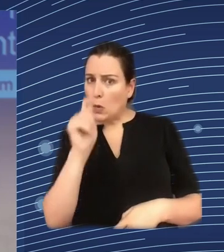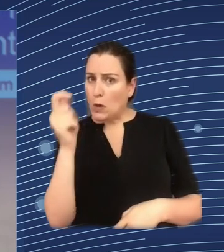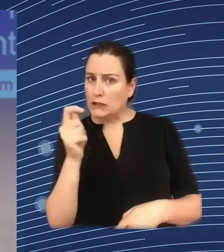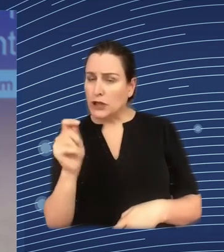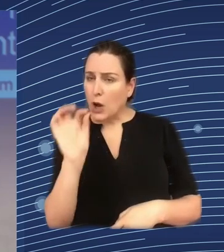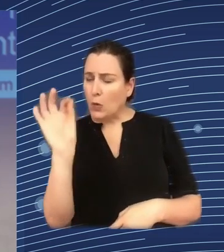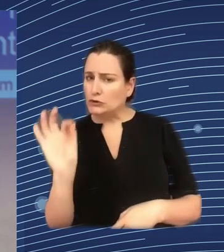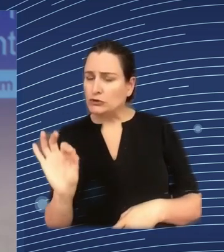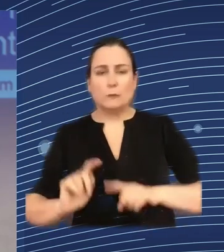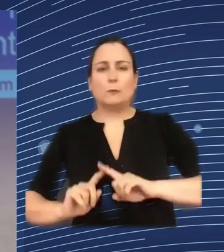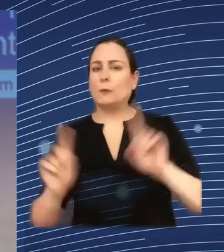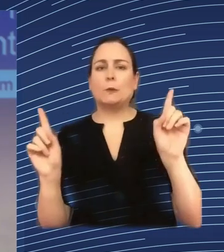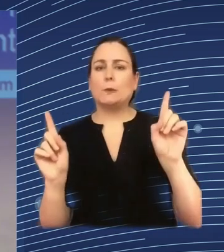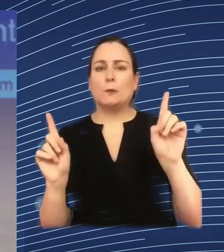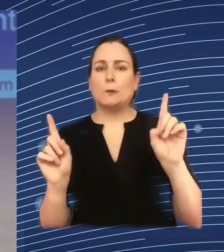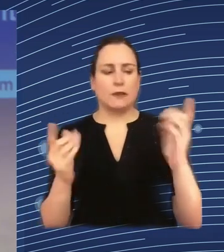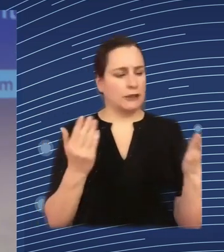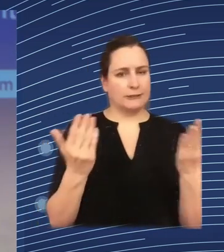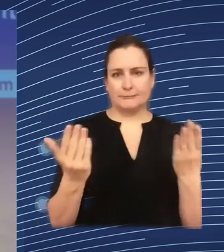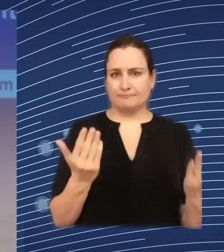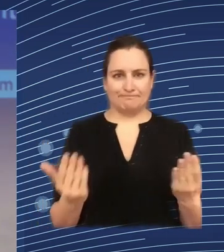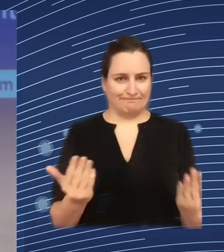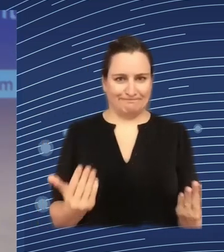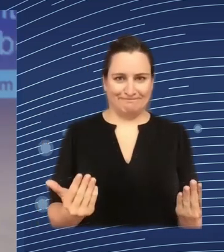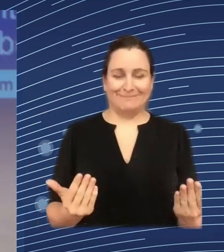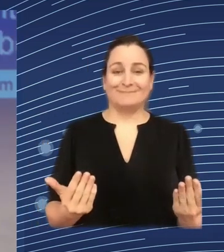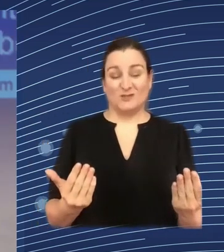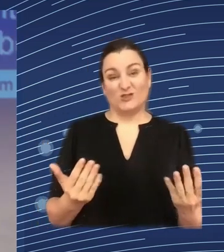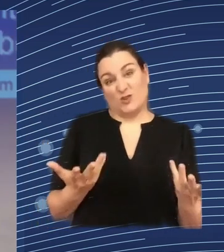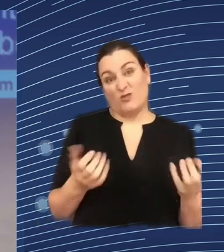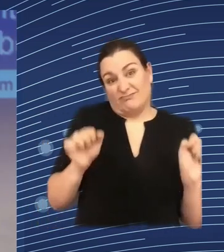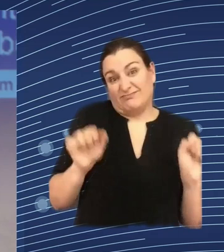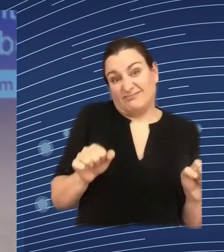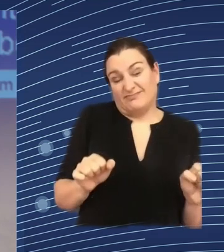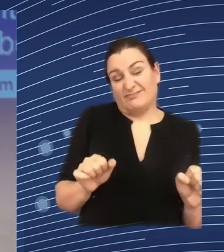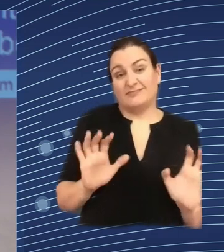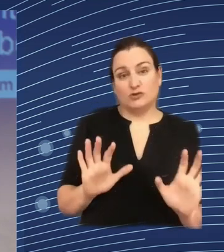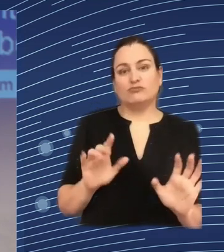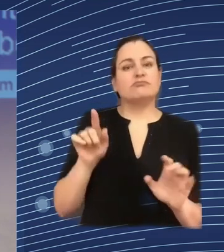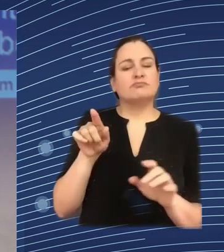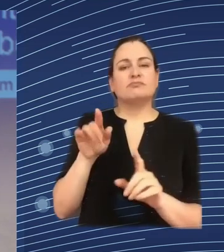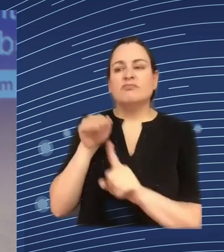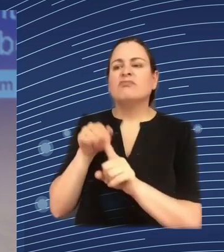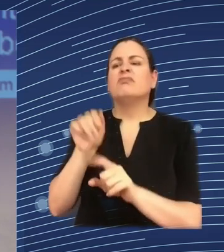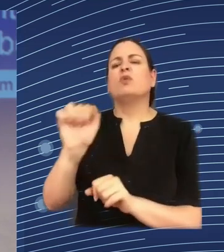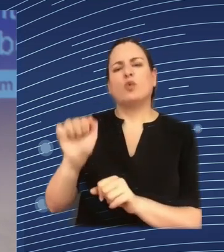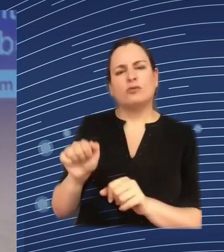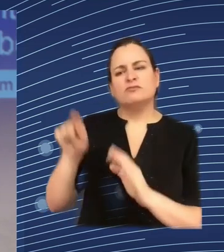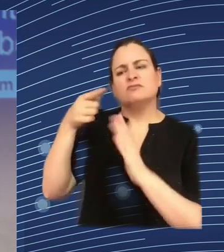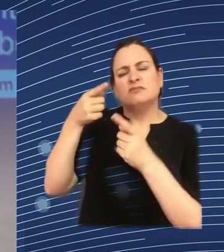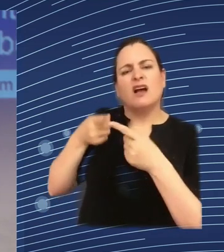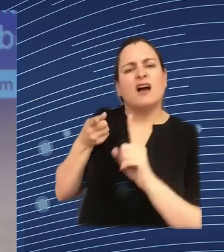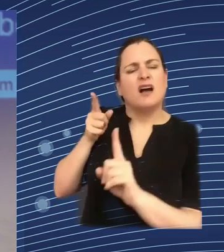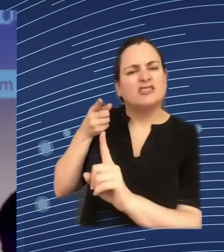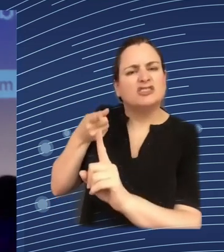may be carried out only what is actually necessary to determine the suitability